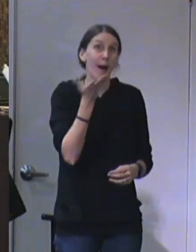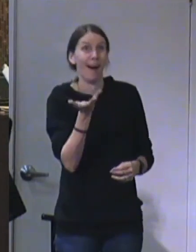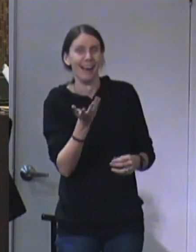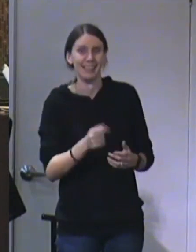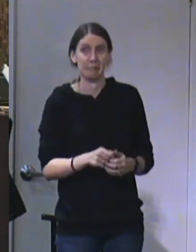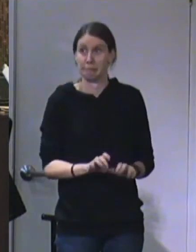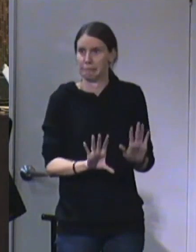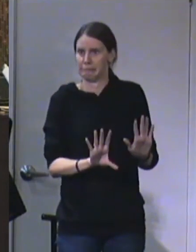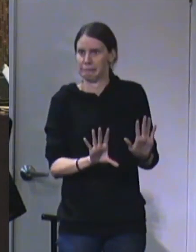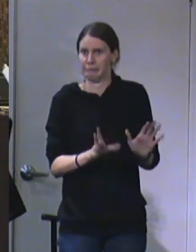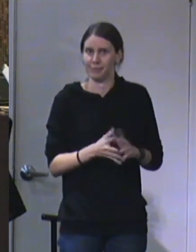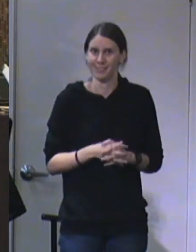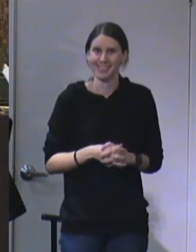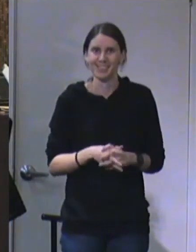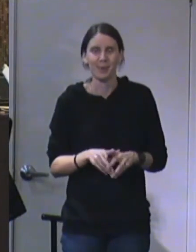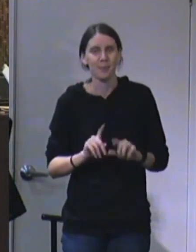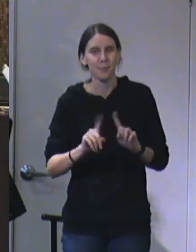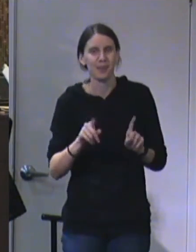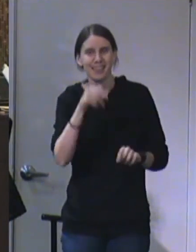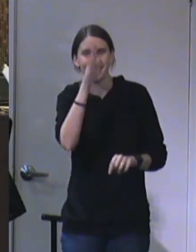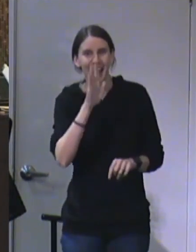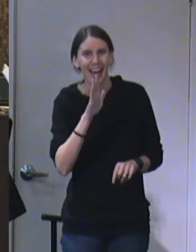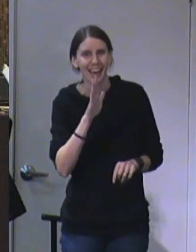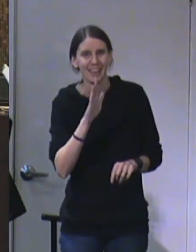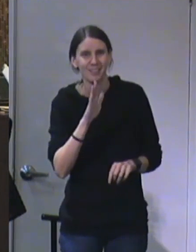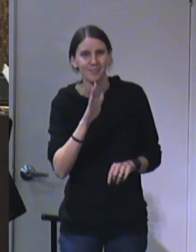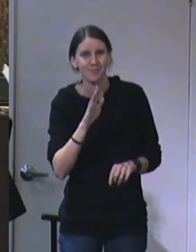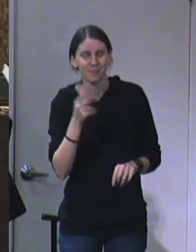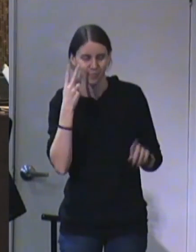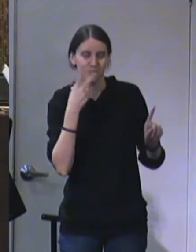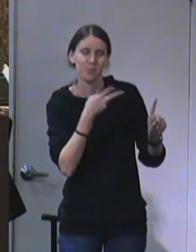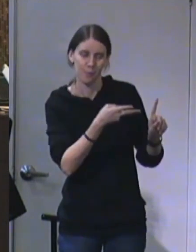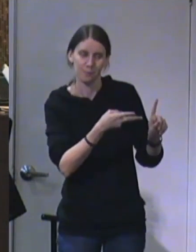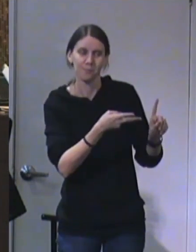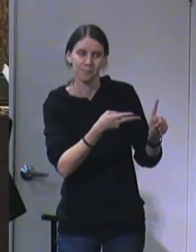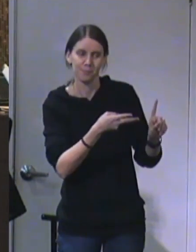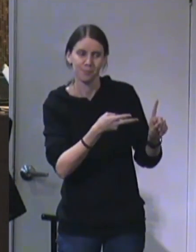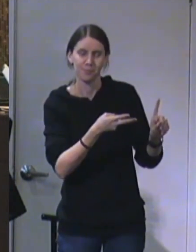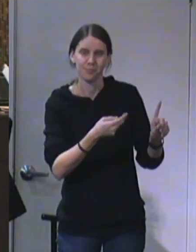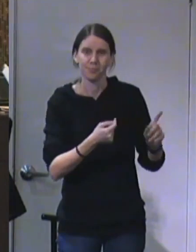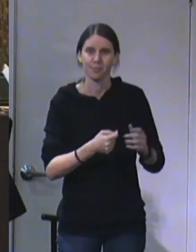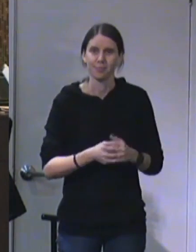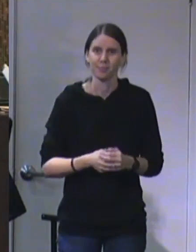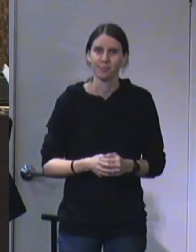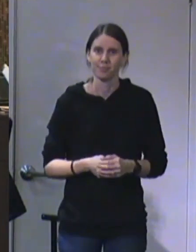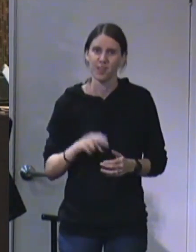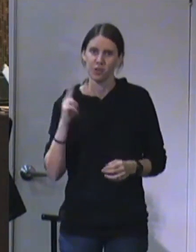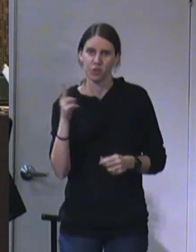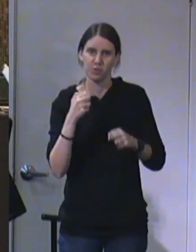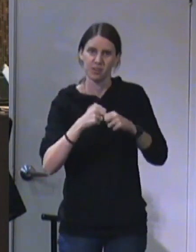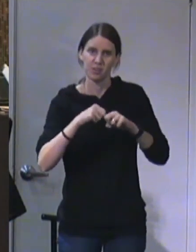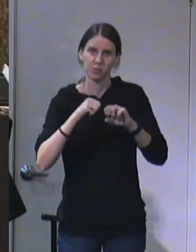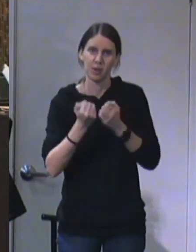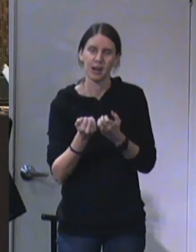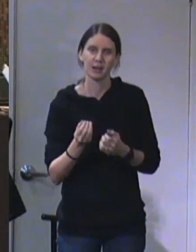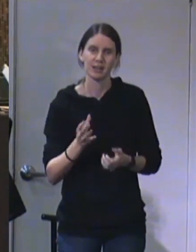lips. Oh, my. But there's God, and I'm unworthy, so He does.